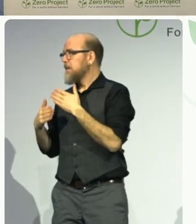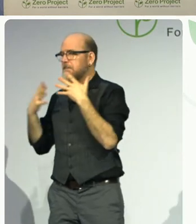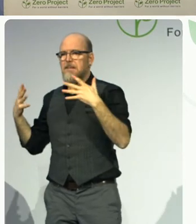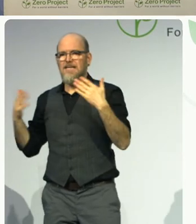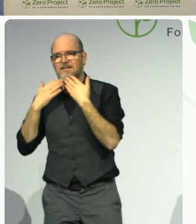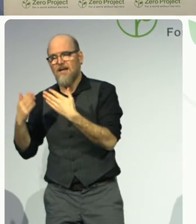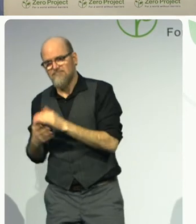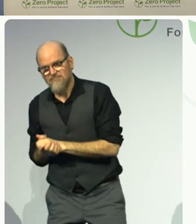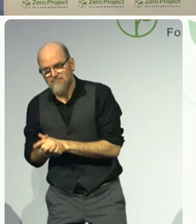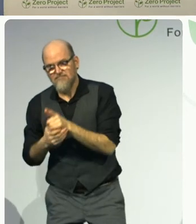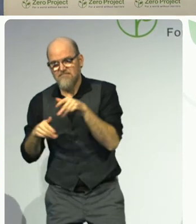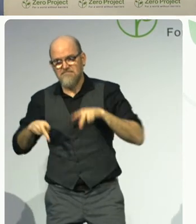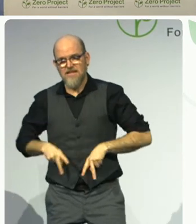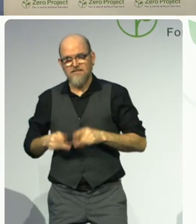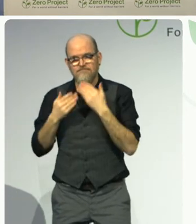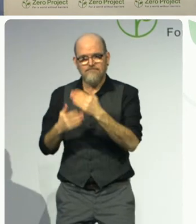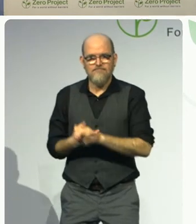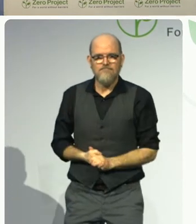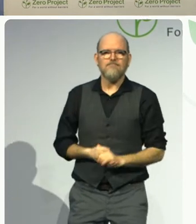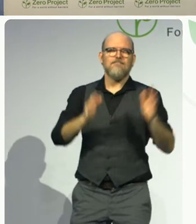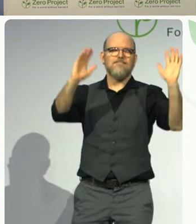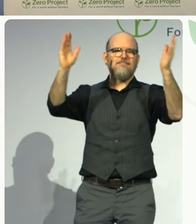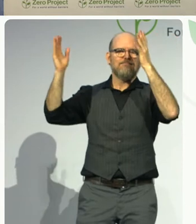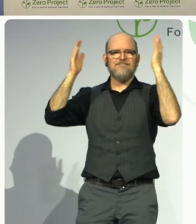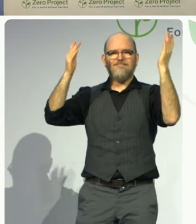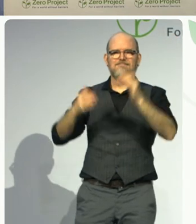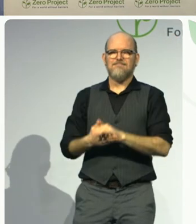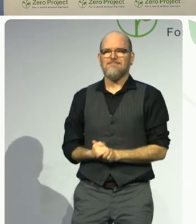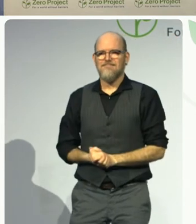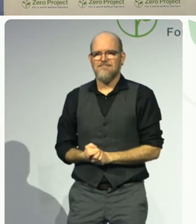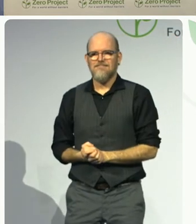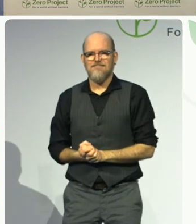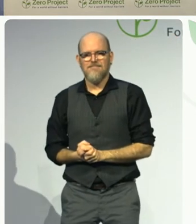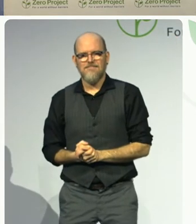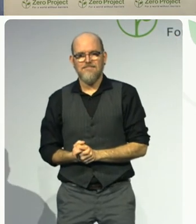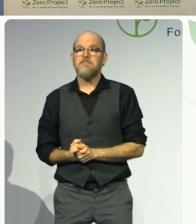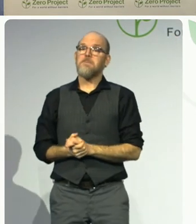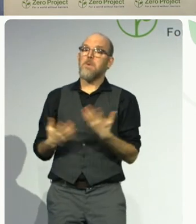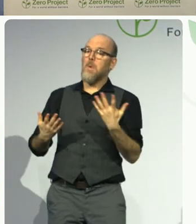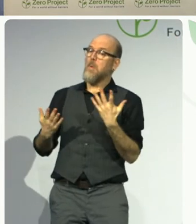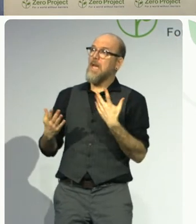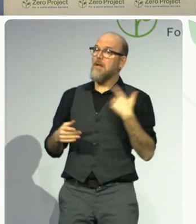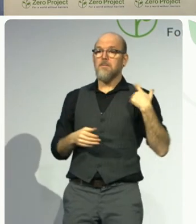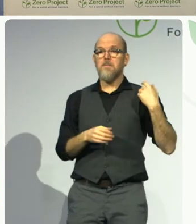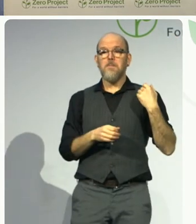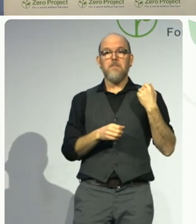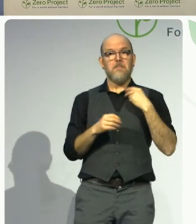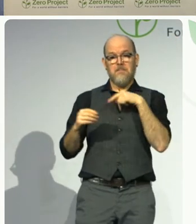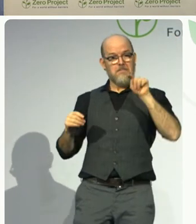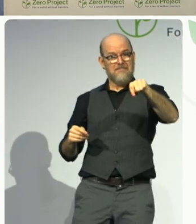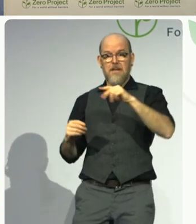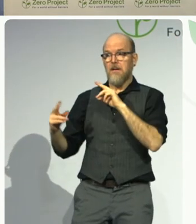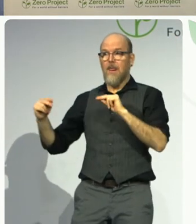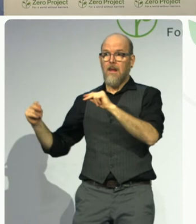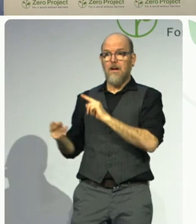And what we did here, not just talk, not just talk. We presented